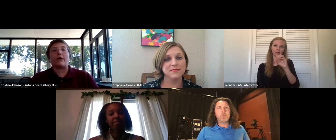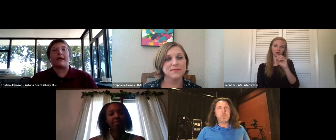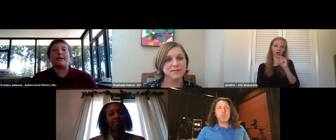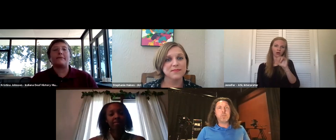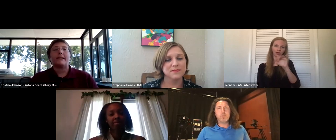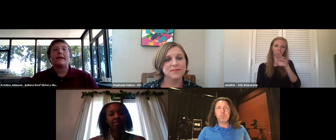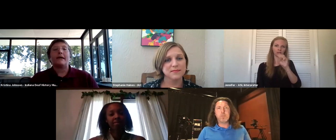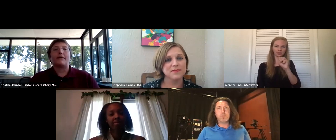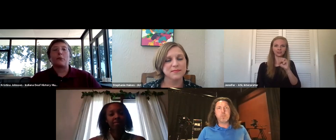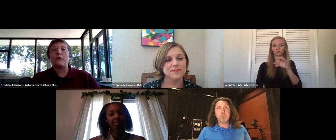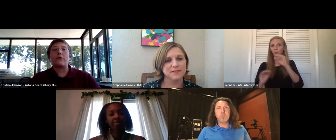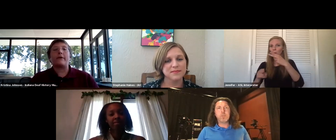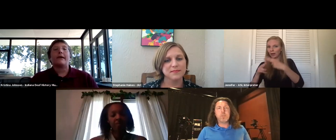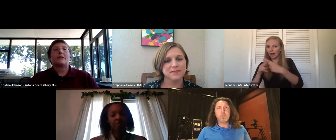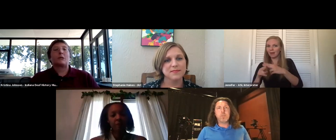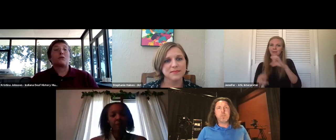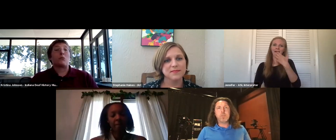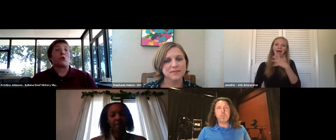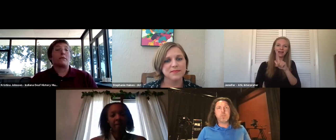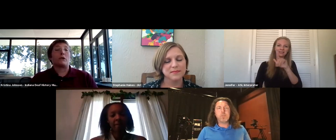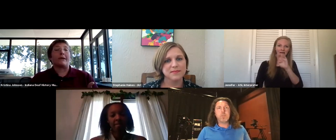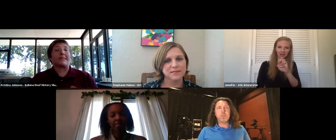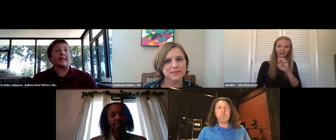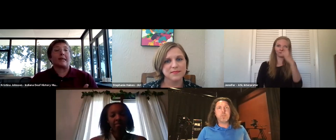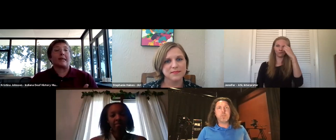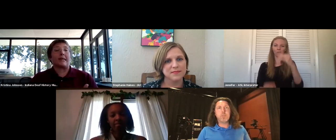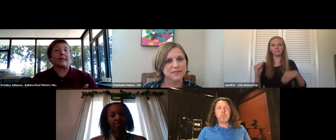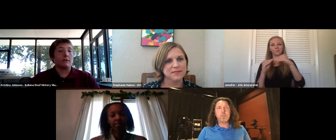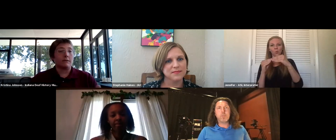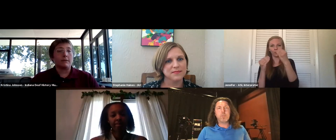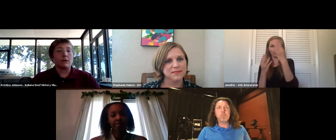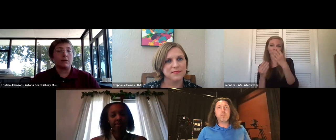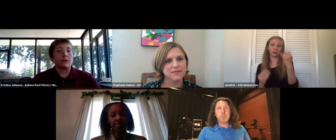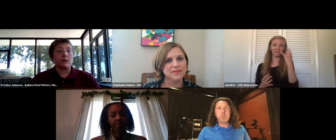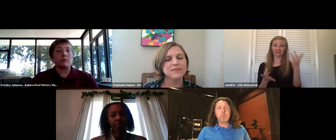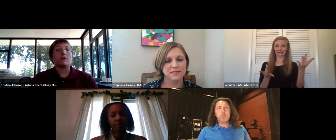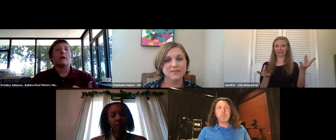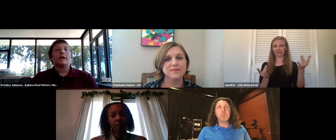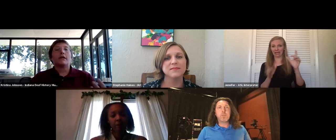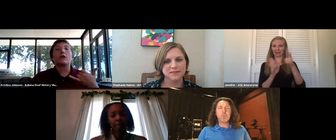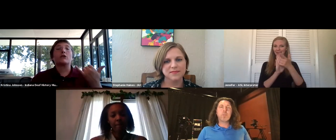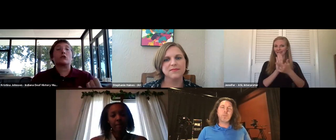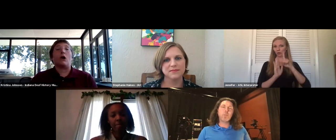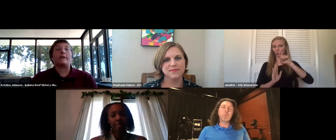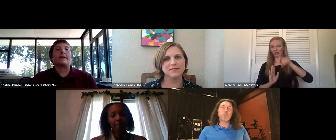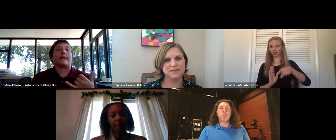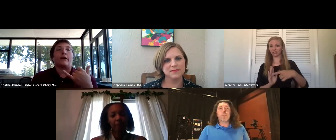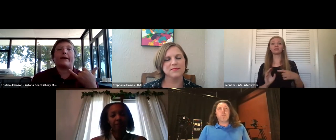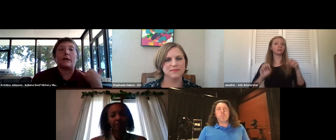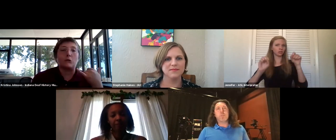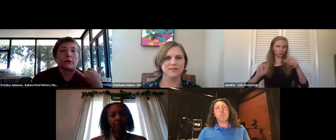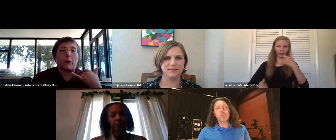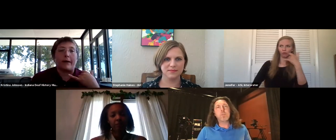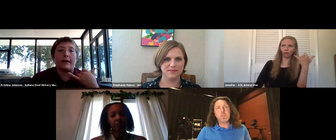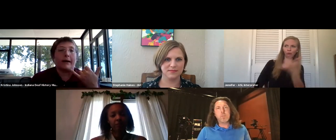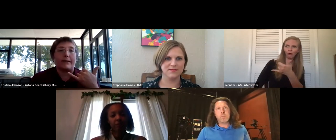webinars, have archived, uh, information. So for more of those like sticky legal questions, you can just call in